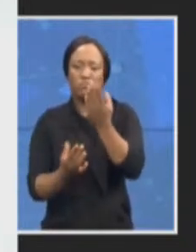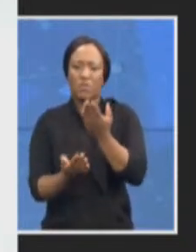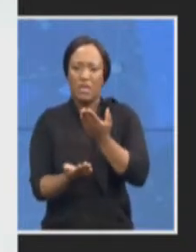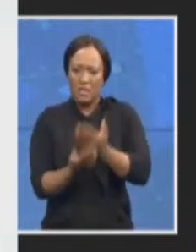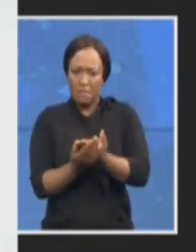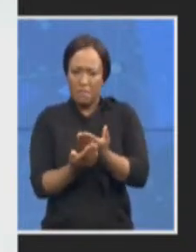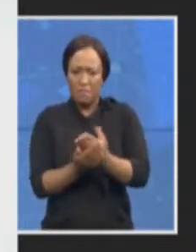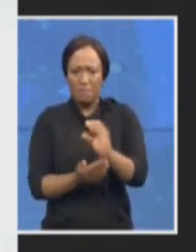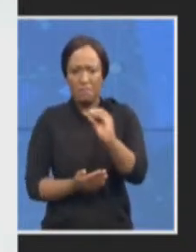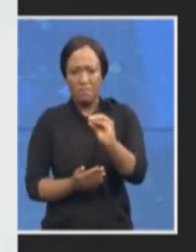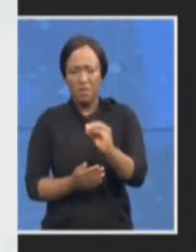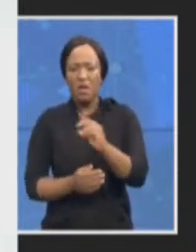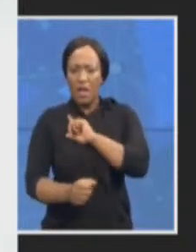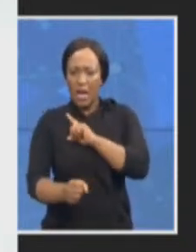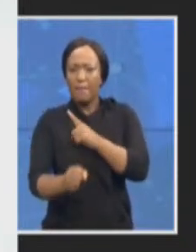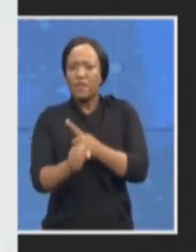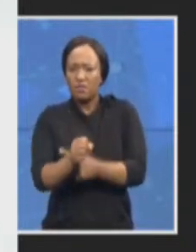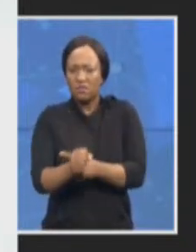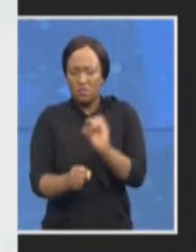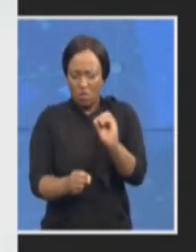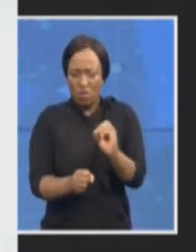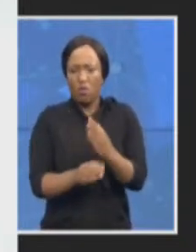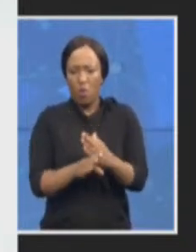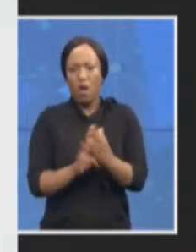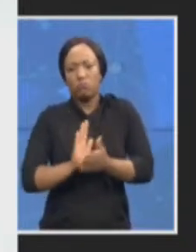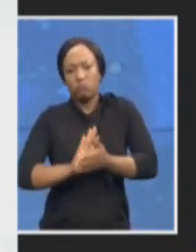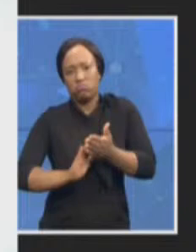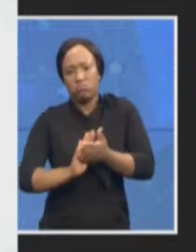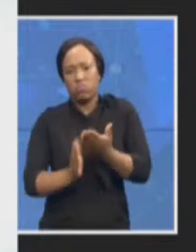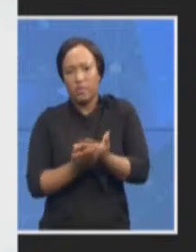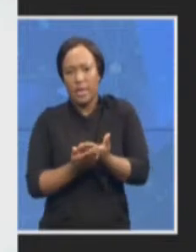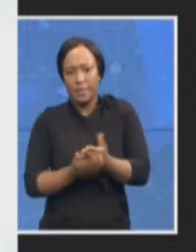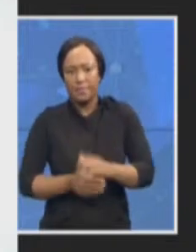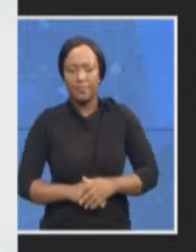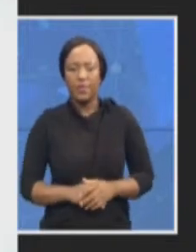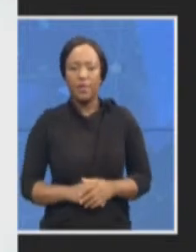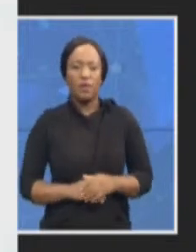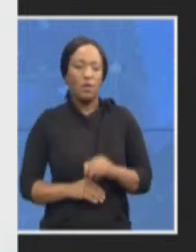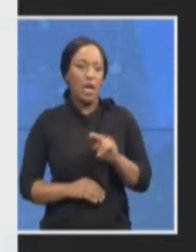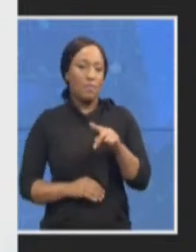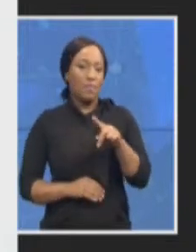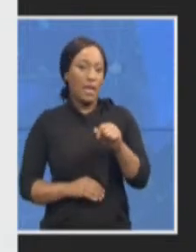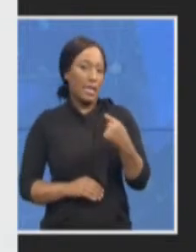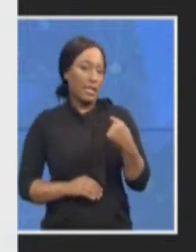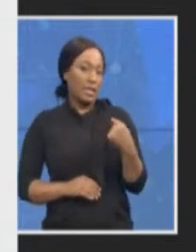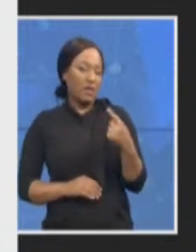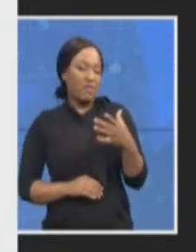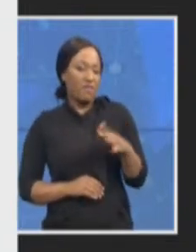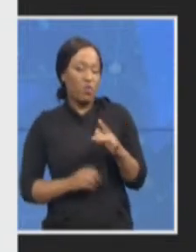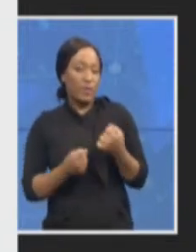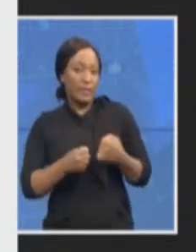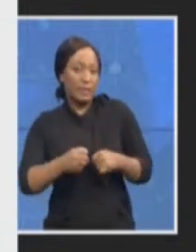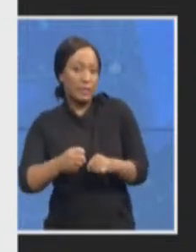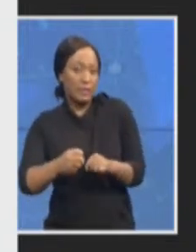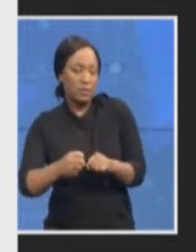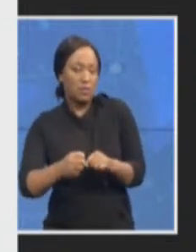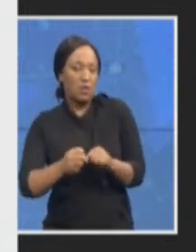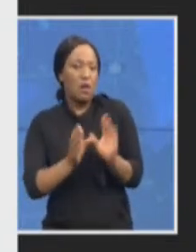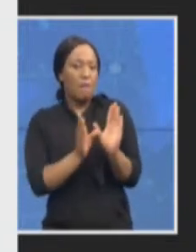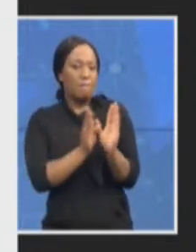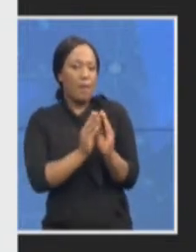NPA has decided now recently in its strategic session that we have we will assess all the cases